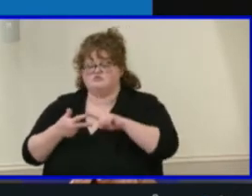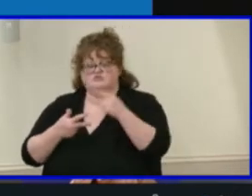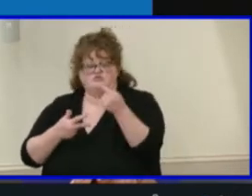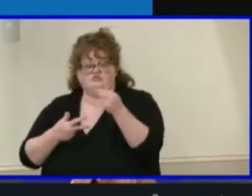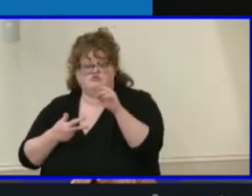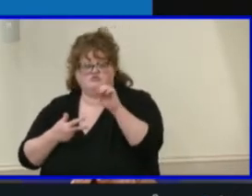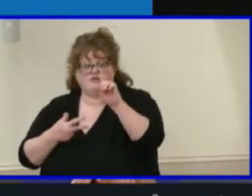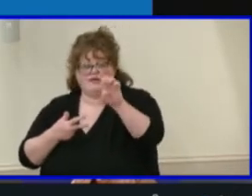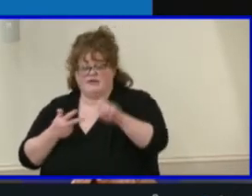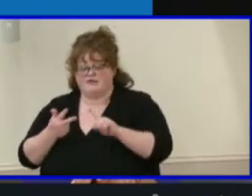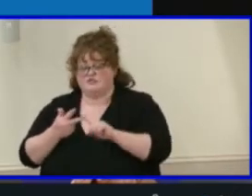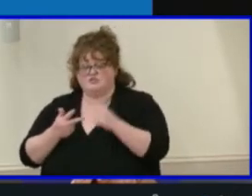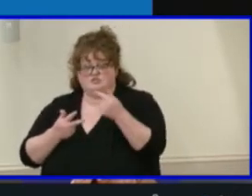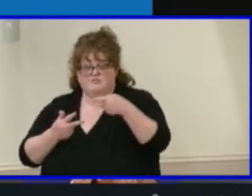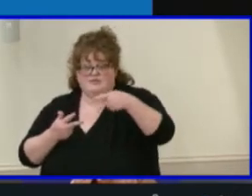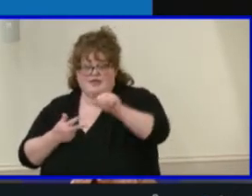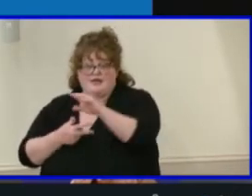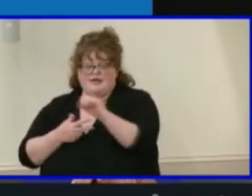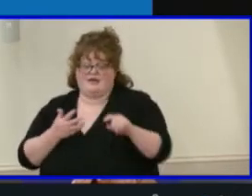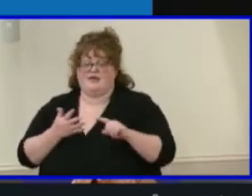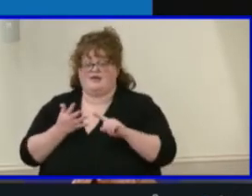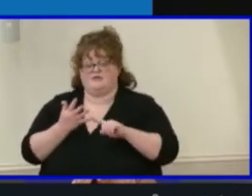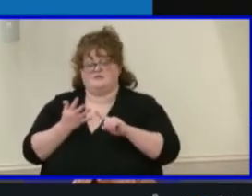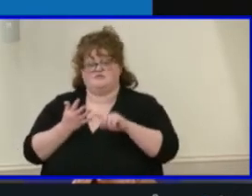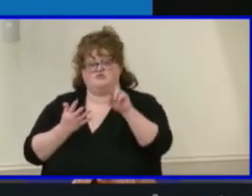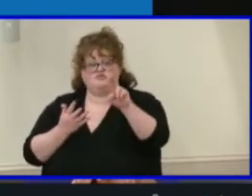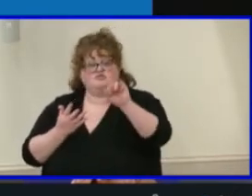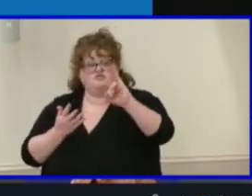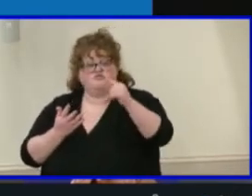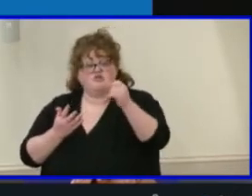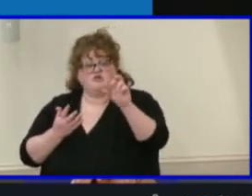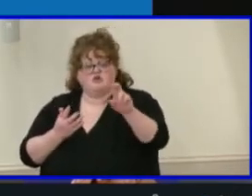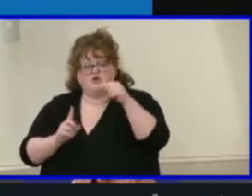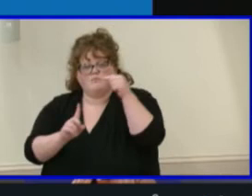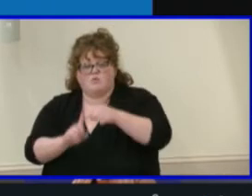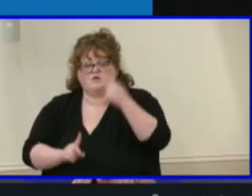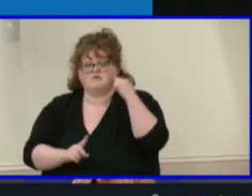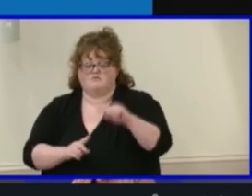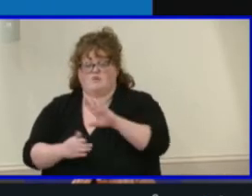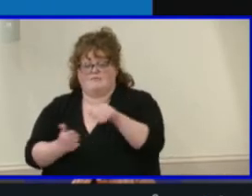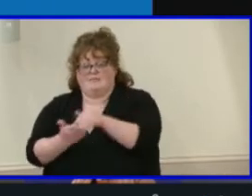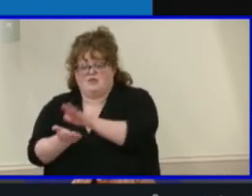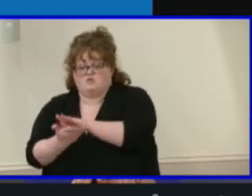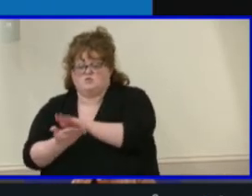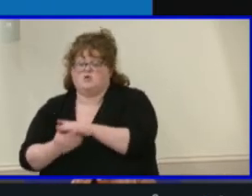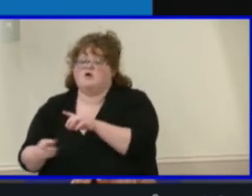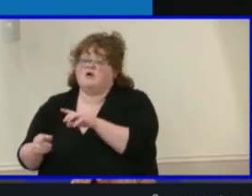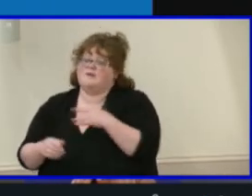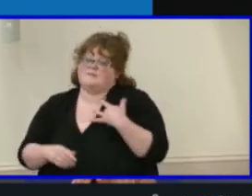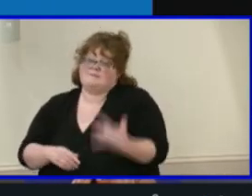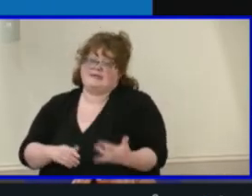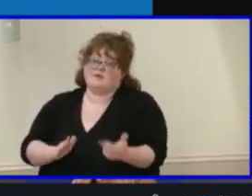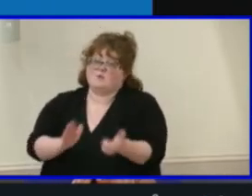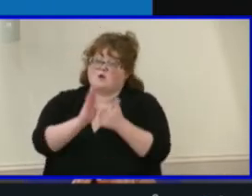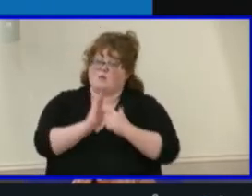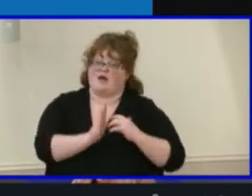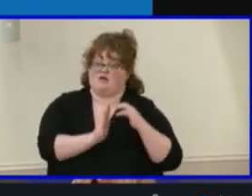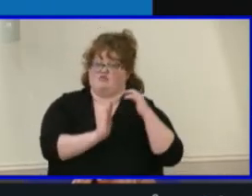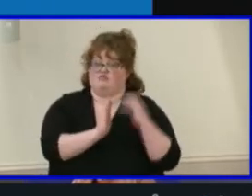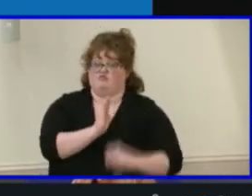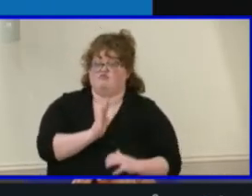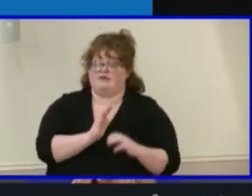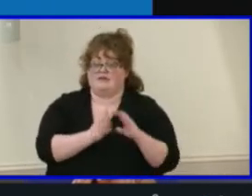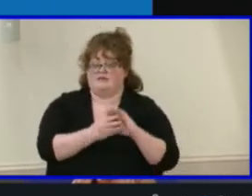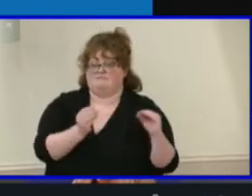and rigor points for the middle school coursework. A written essay is typically given, but we are unsure at this time and are